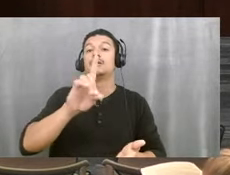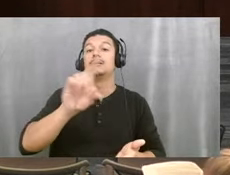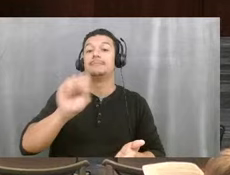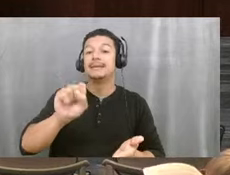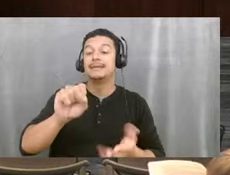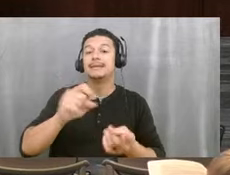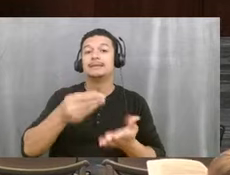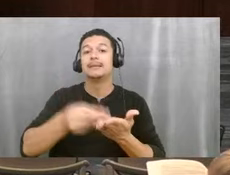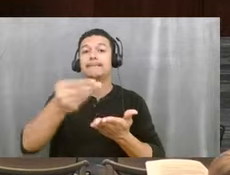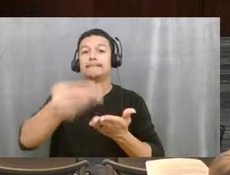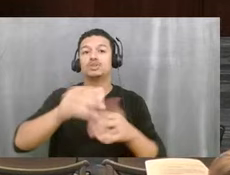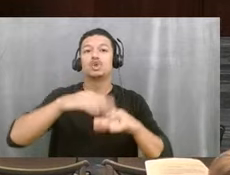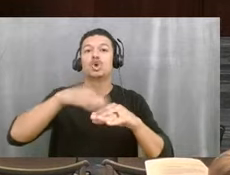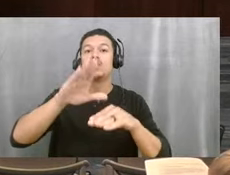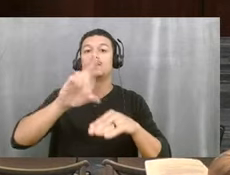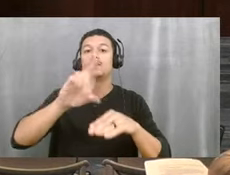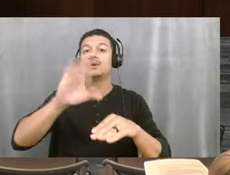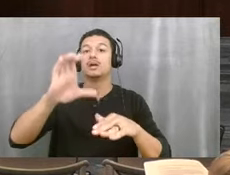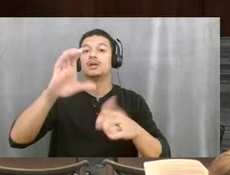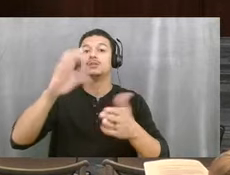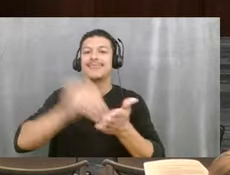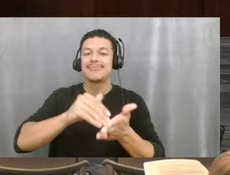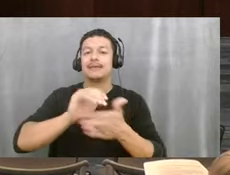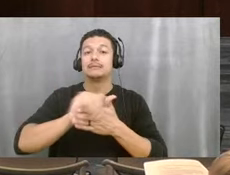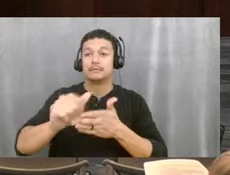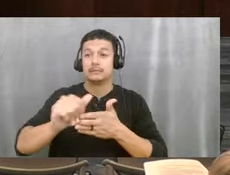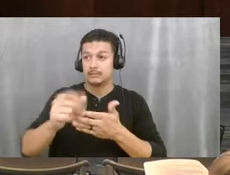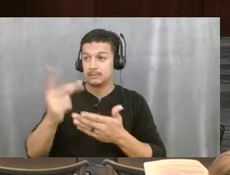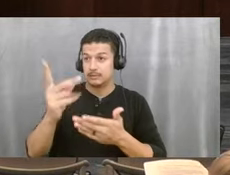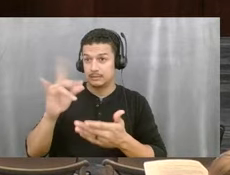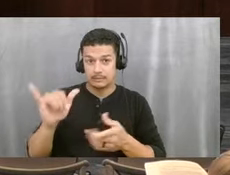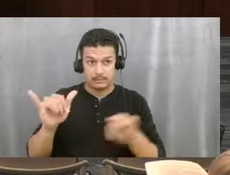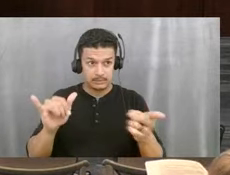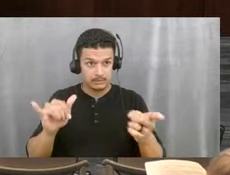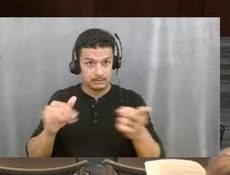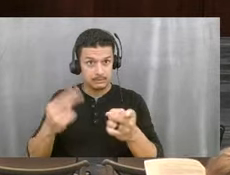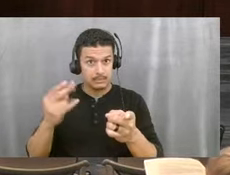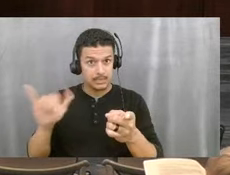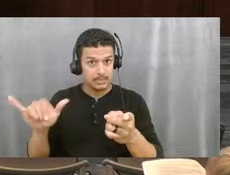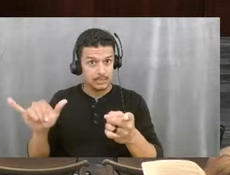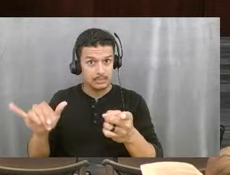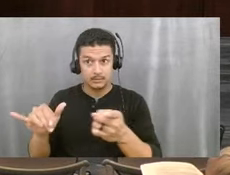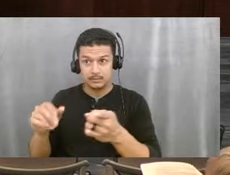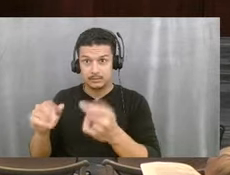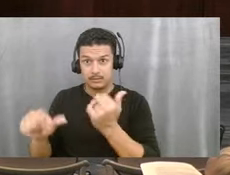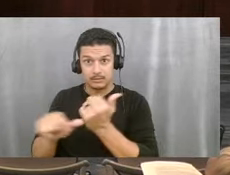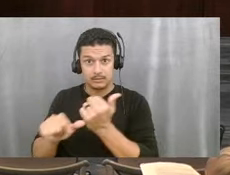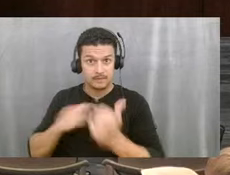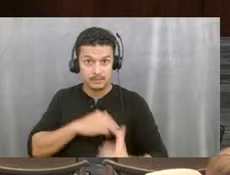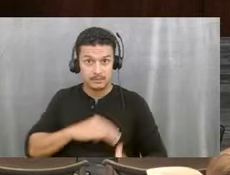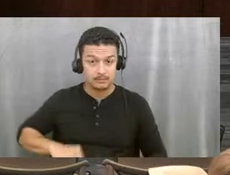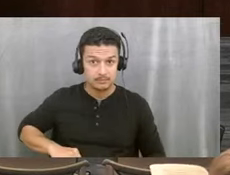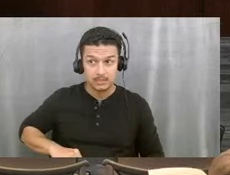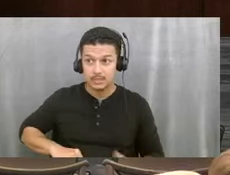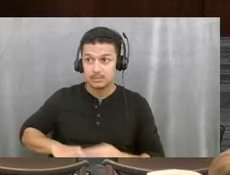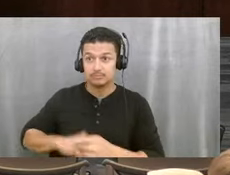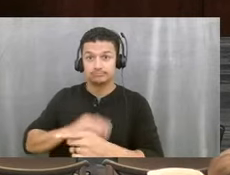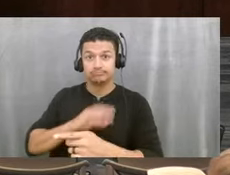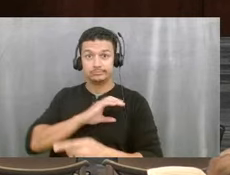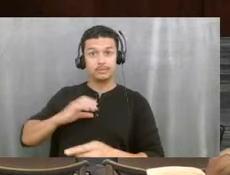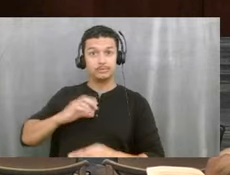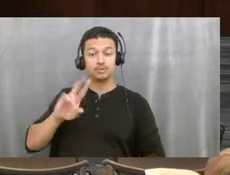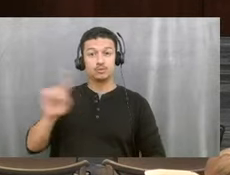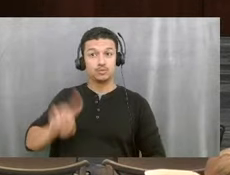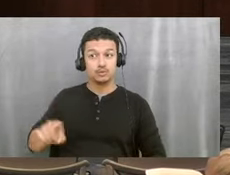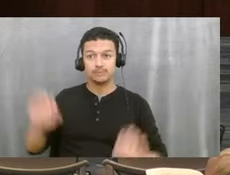colleagues would like to pull? Commissioner Kelly, any requests? No, thank you. Commissioner Hay? No. Vice Mayor? No. Commissioner Cruz? With that, may I have